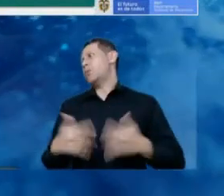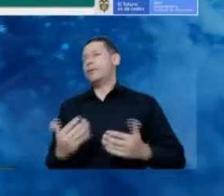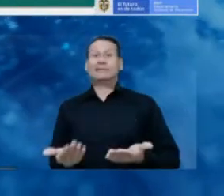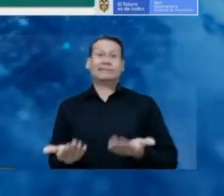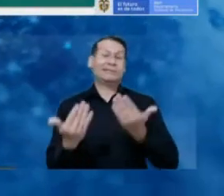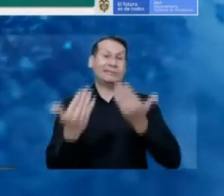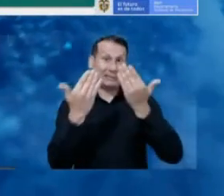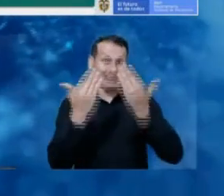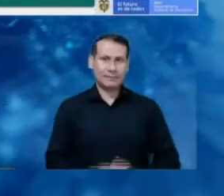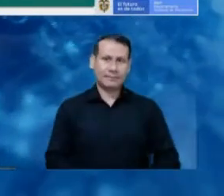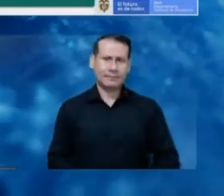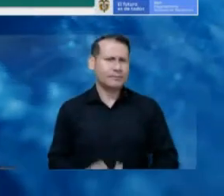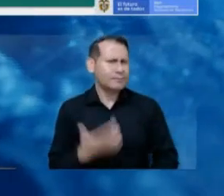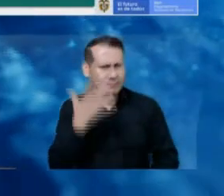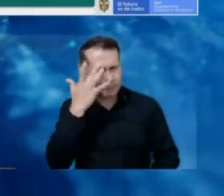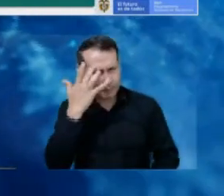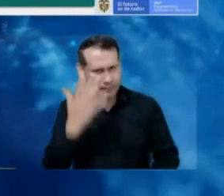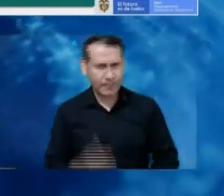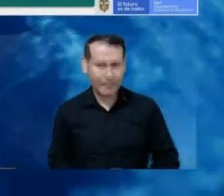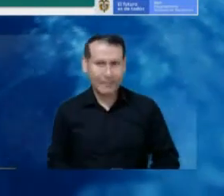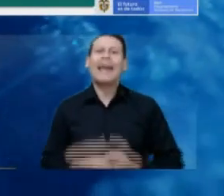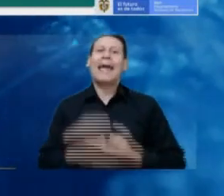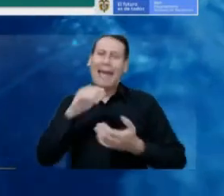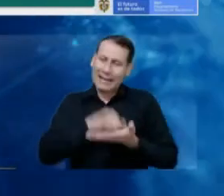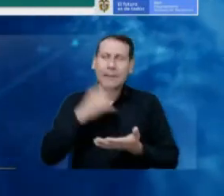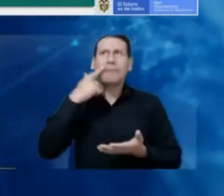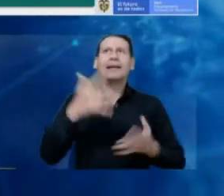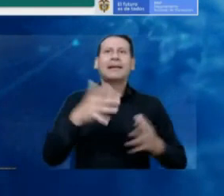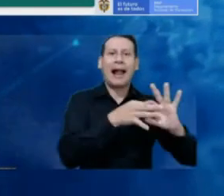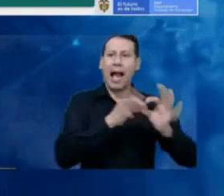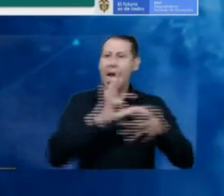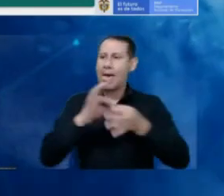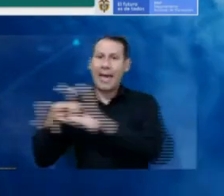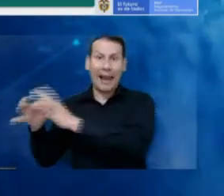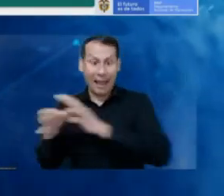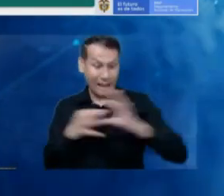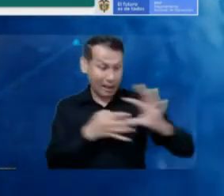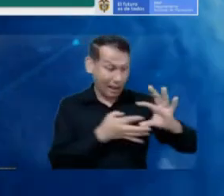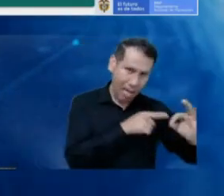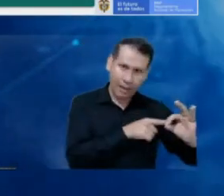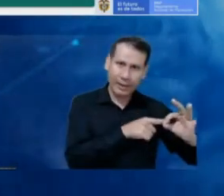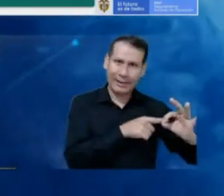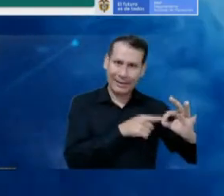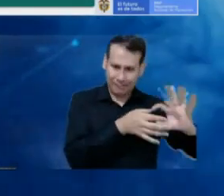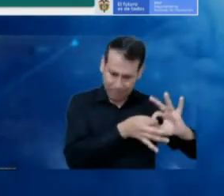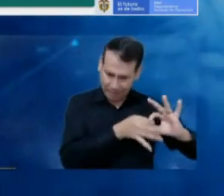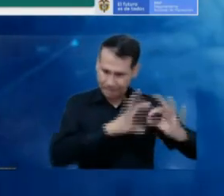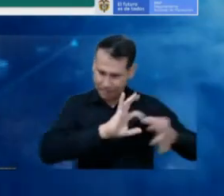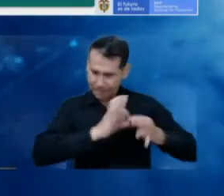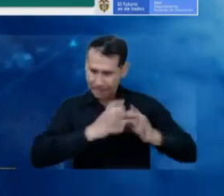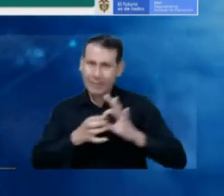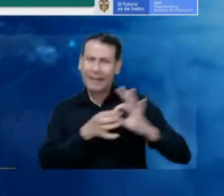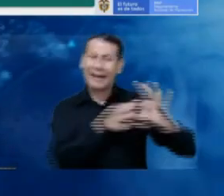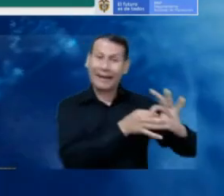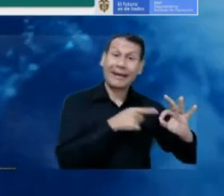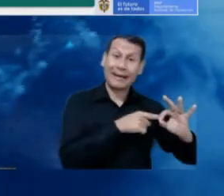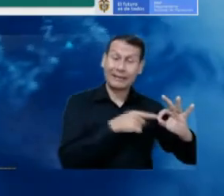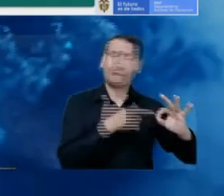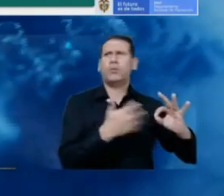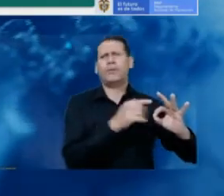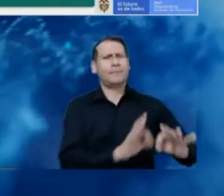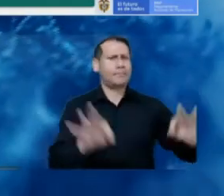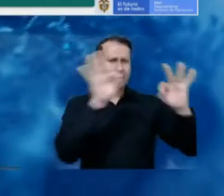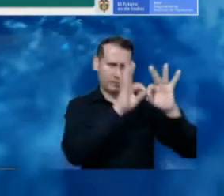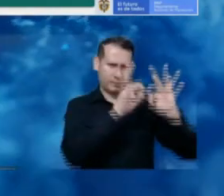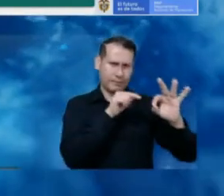the digital ecosystem, and it's the first link that we have. So, that input clearly gives way to